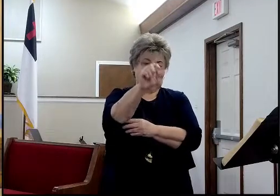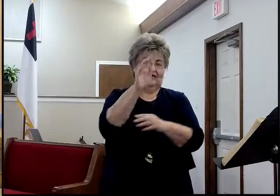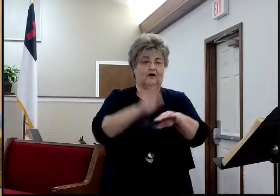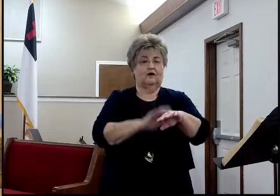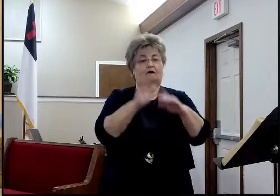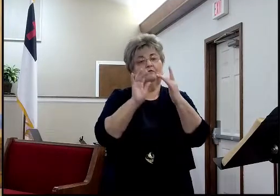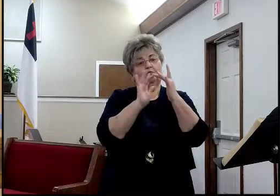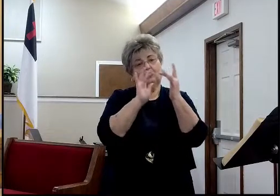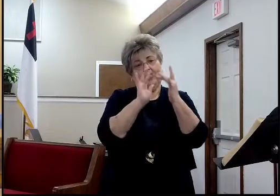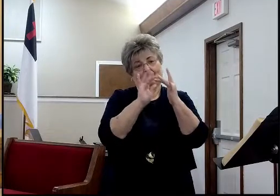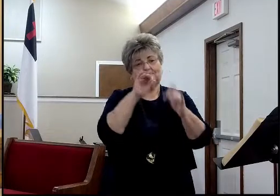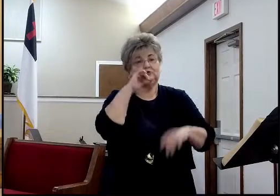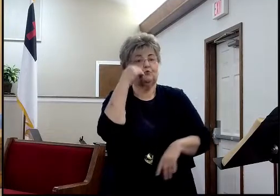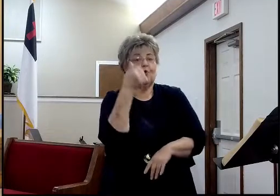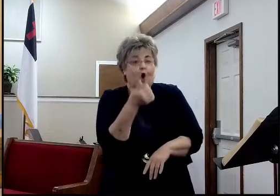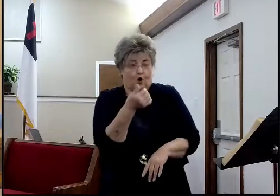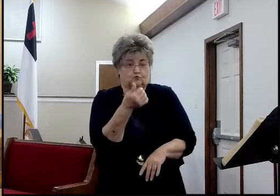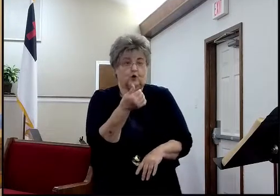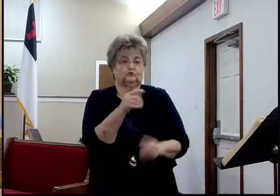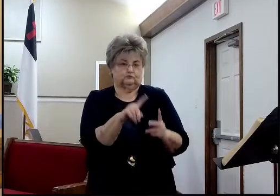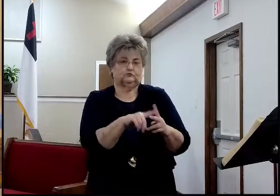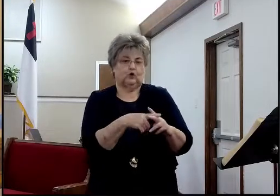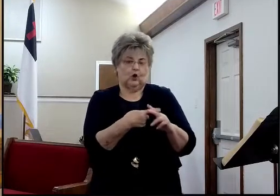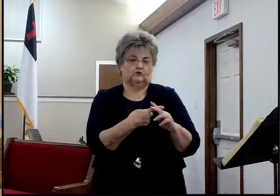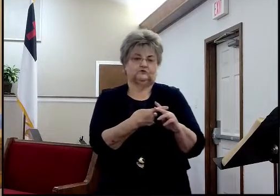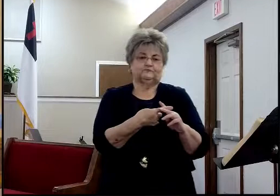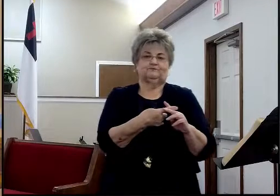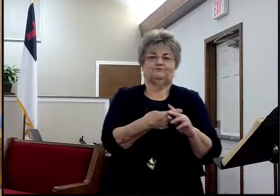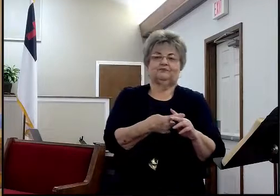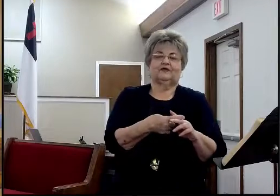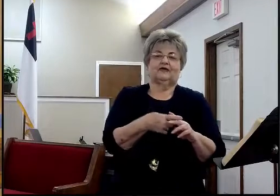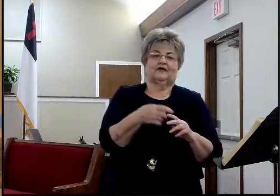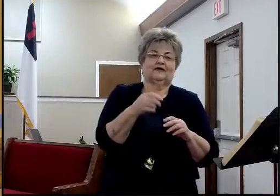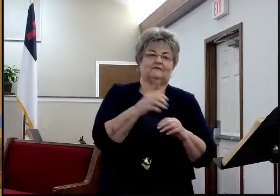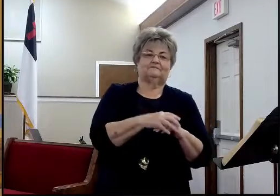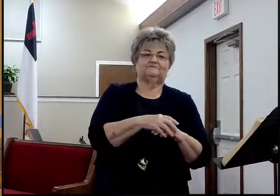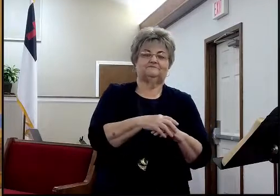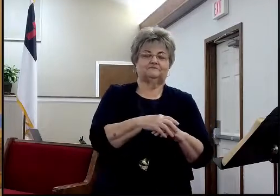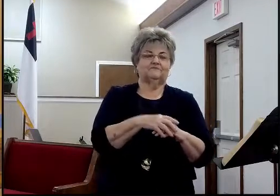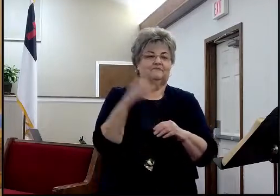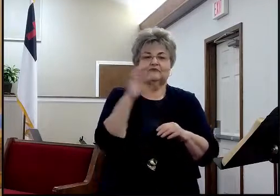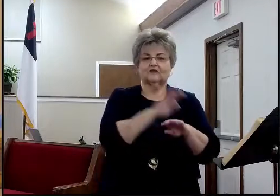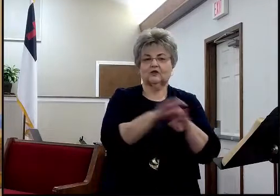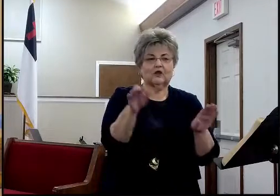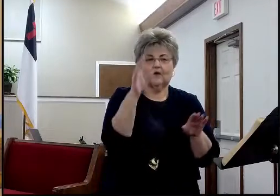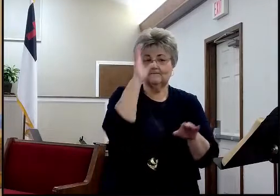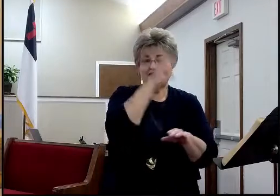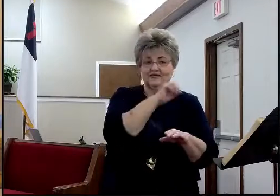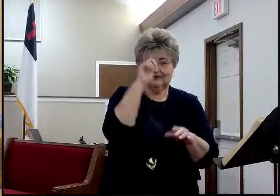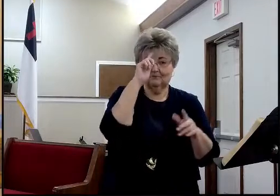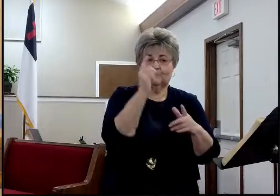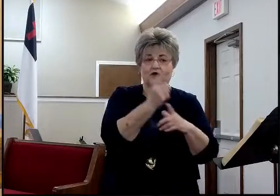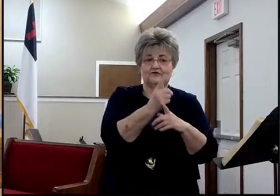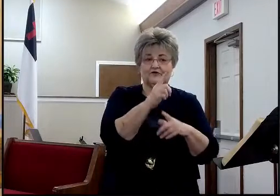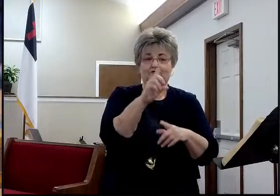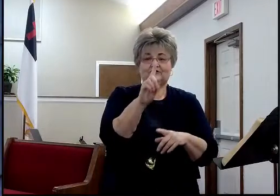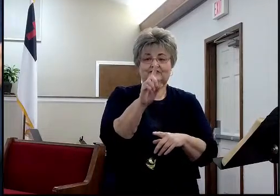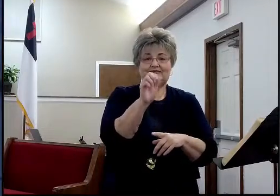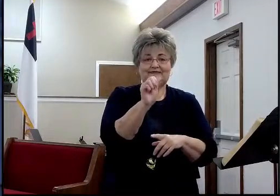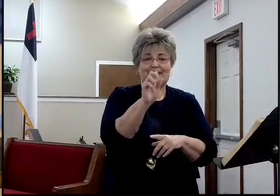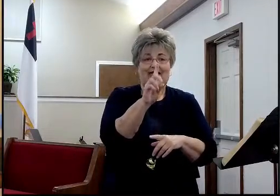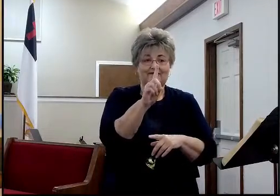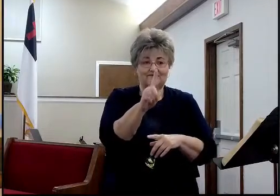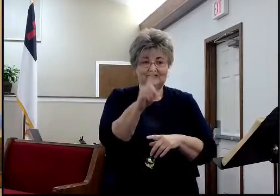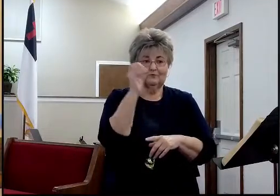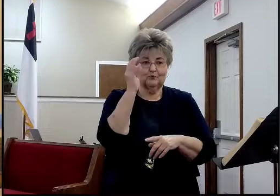called in and we had him on the podcast. So you won't want to miss that. I guarantee it'll be good. But, and so,